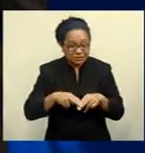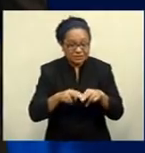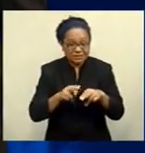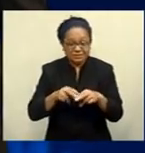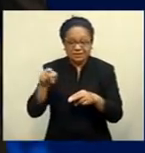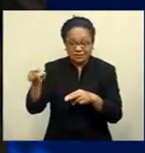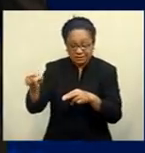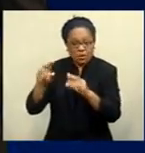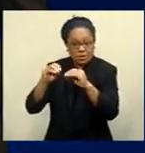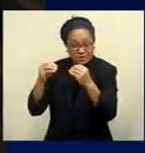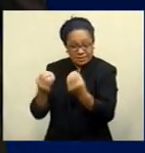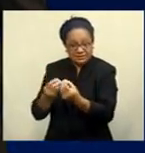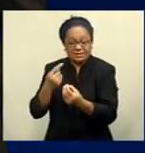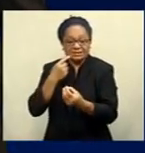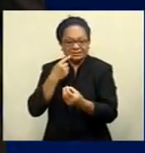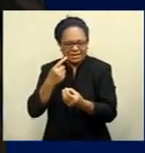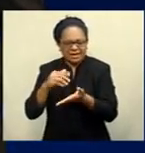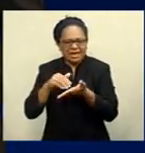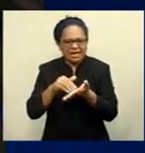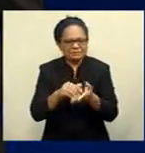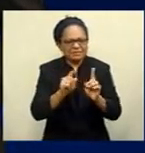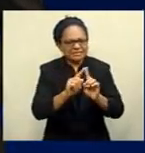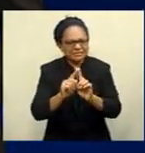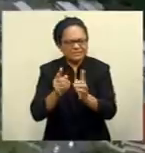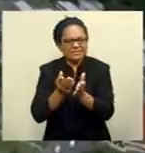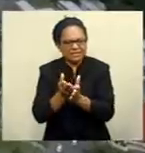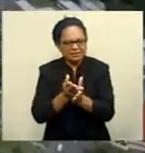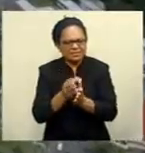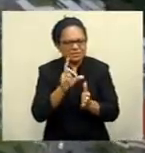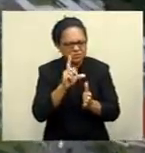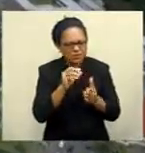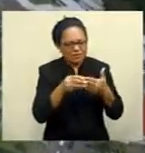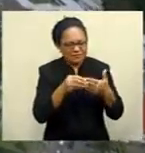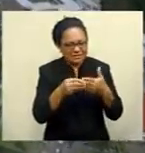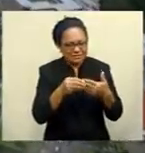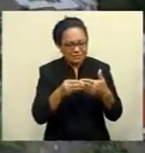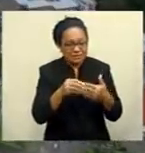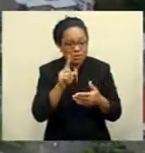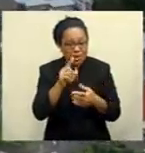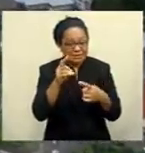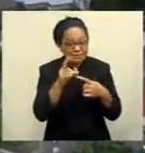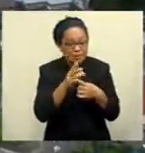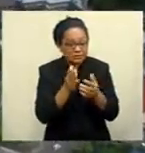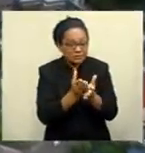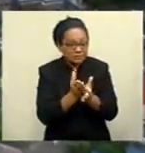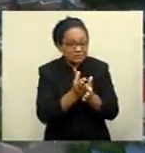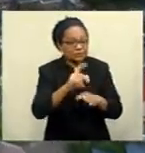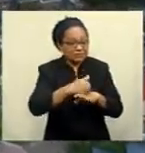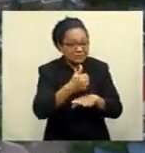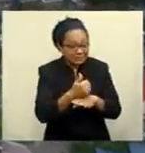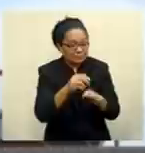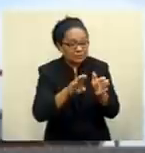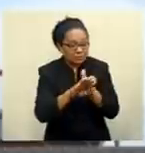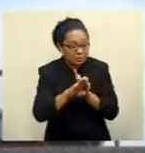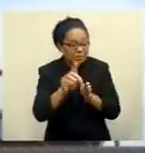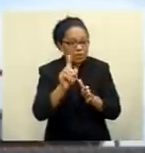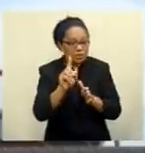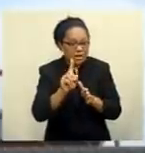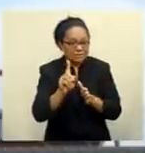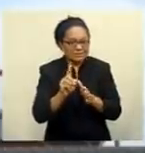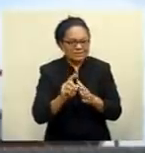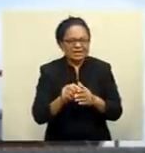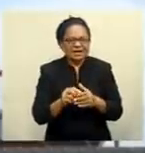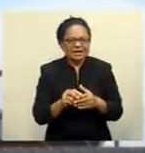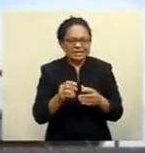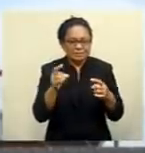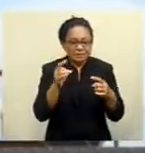range of service for ease of implementation. Chetty says one of their key services for setup and growth is comprehensive aftercare